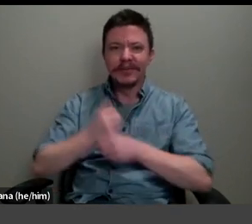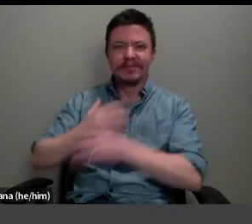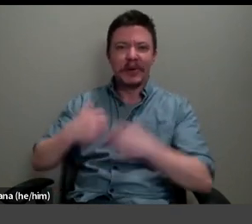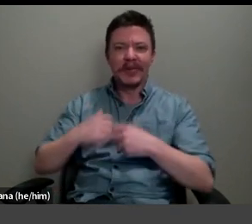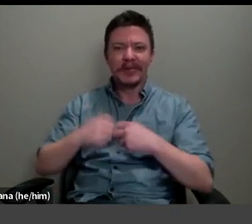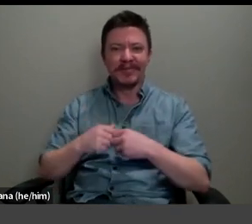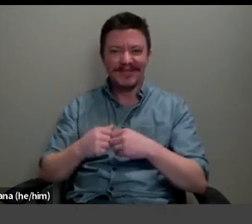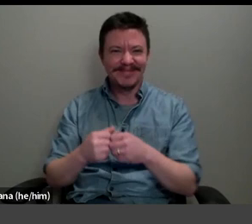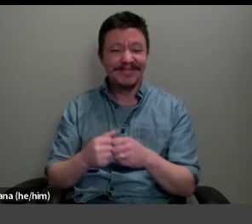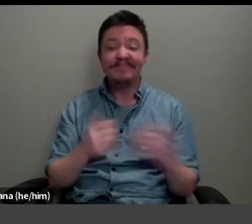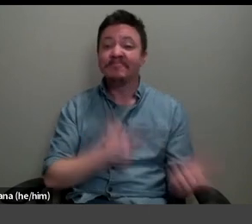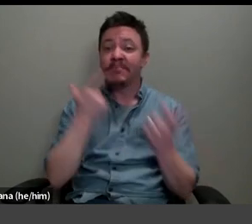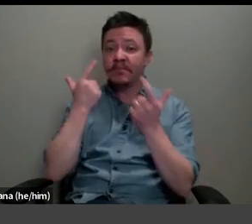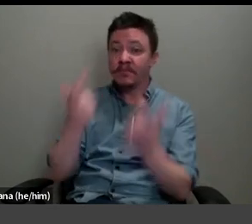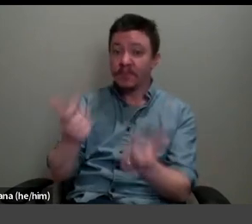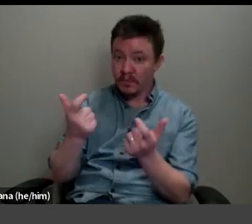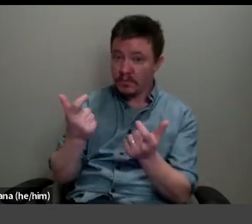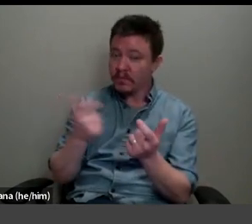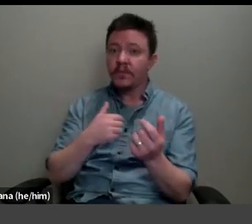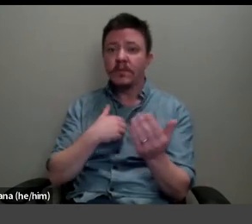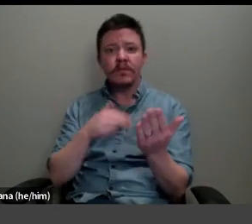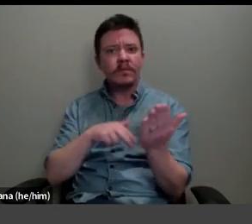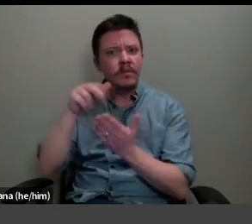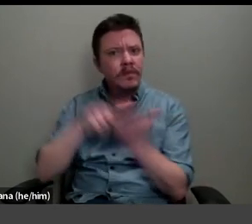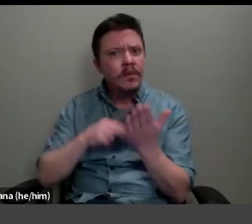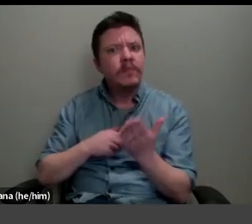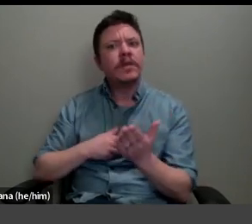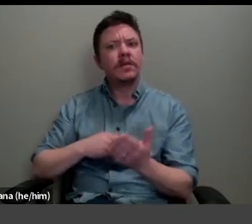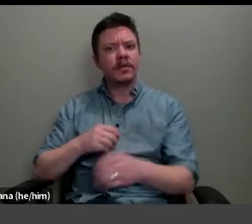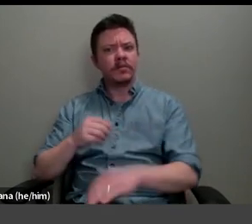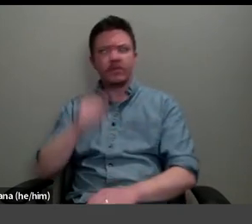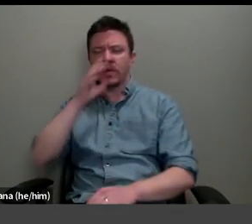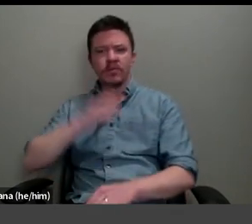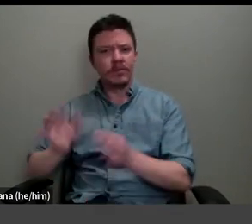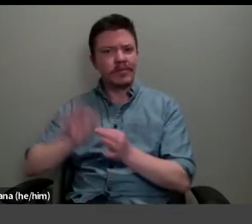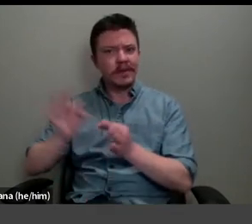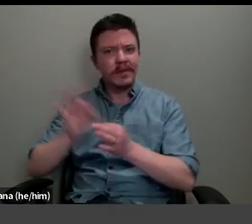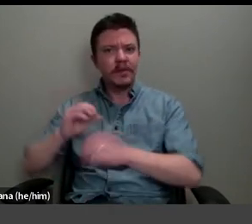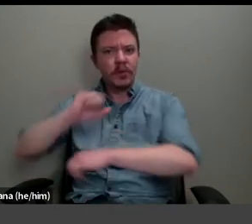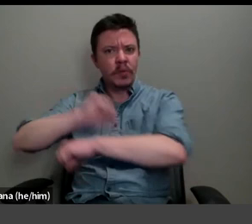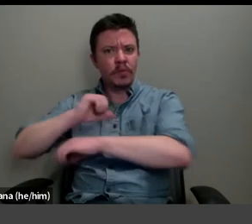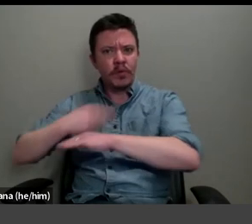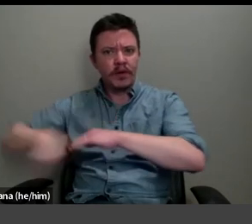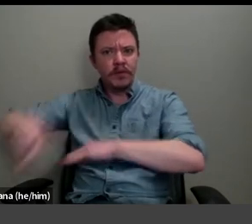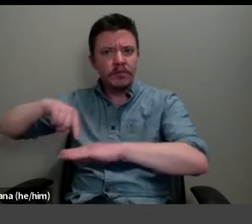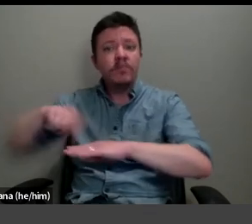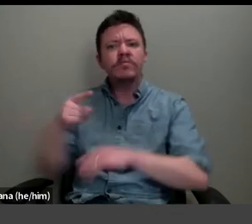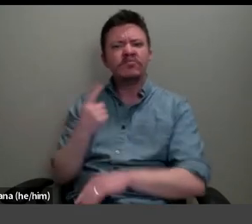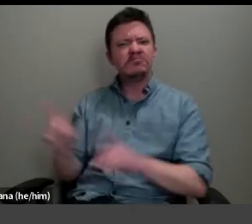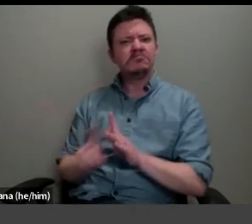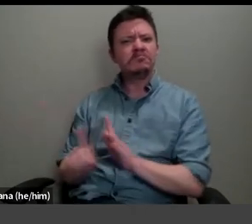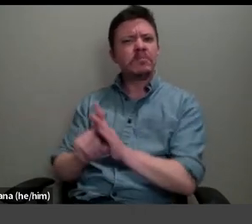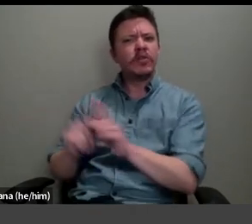Interestingly, however, paintings of seamstresses at work tables only began to materialize in his painted output two years